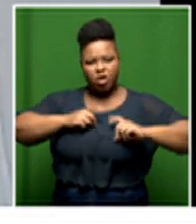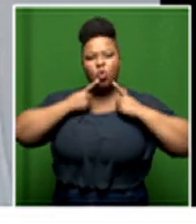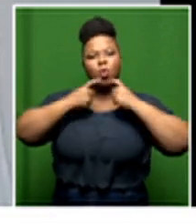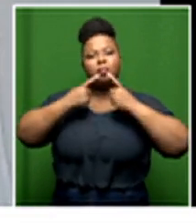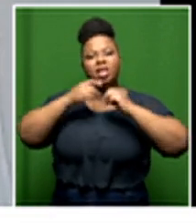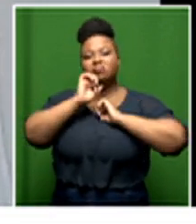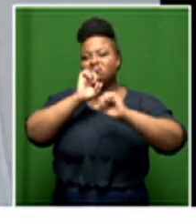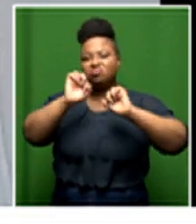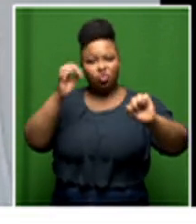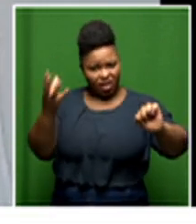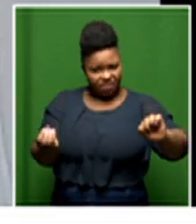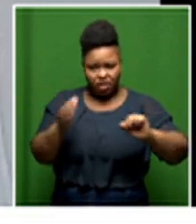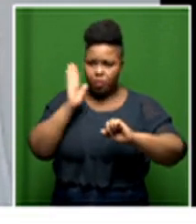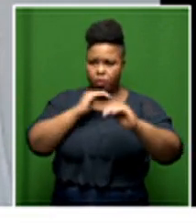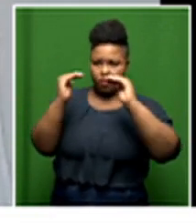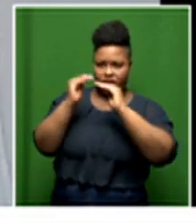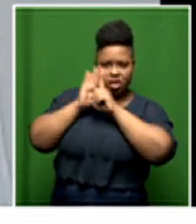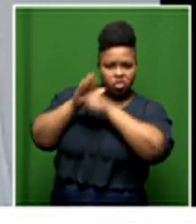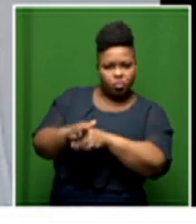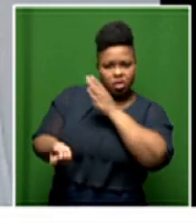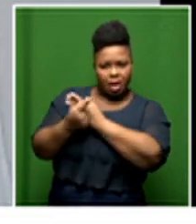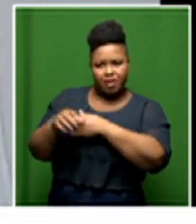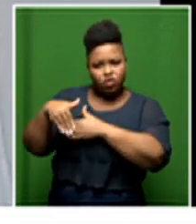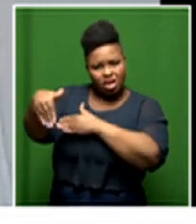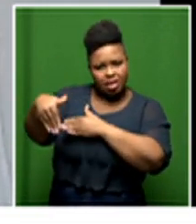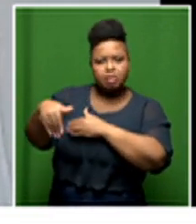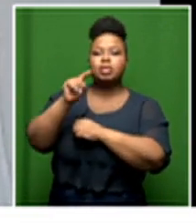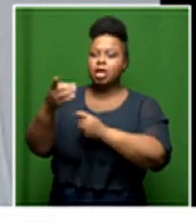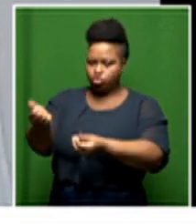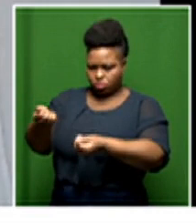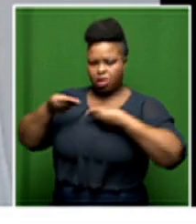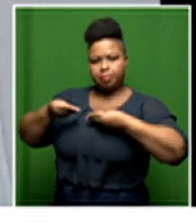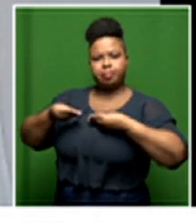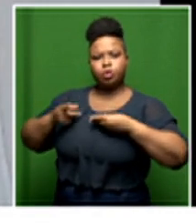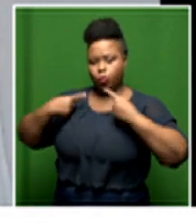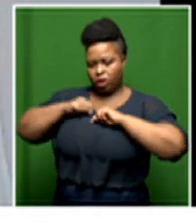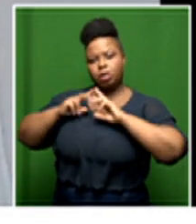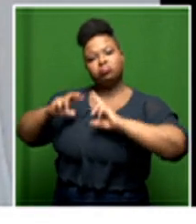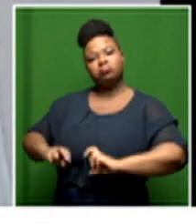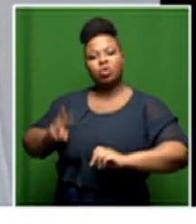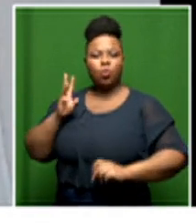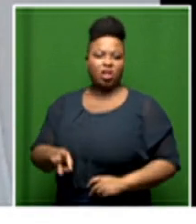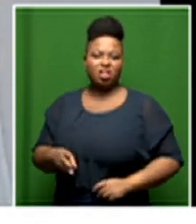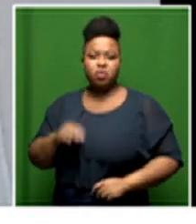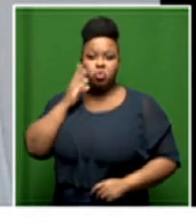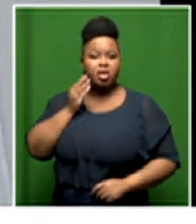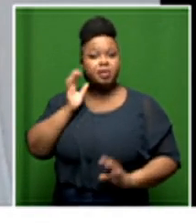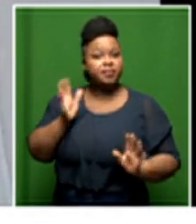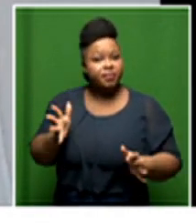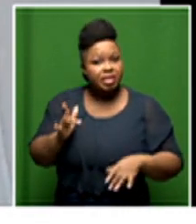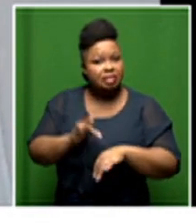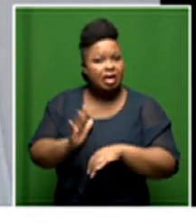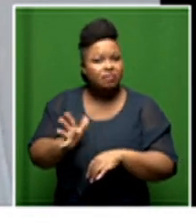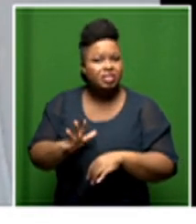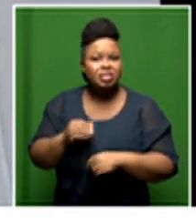in relation to unfair discrimination in the game of cricket so if you have uh any experiences of